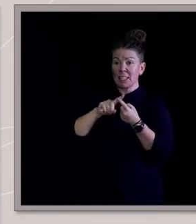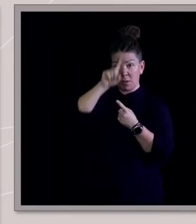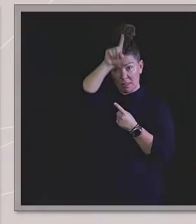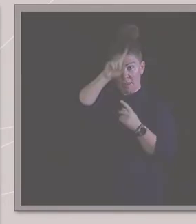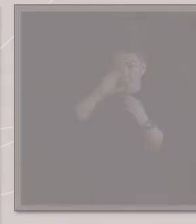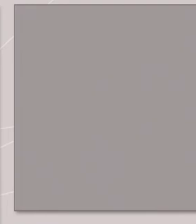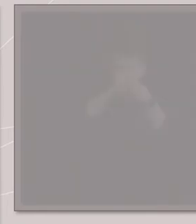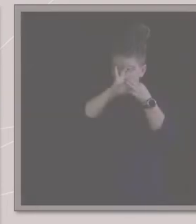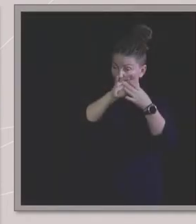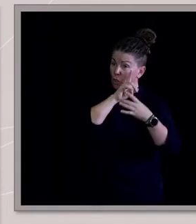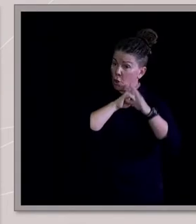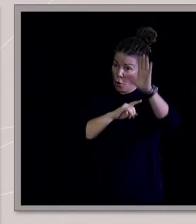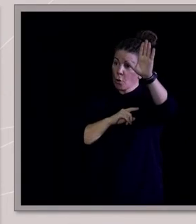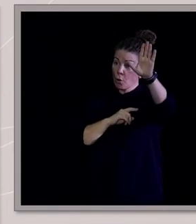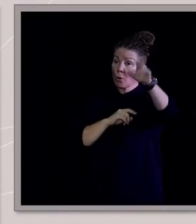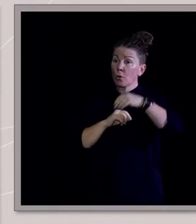and